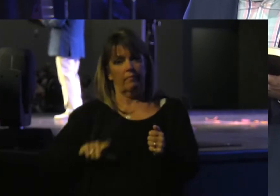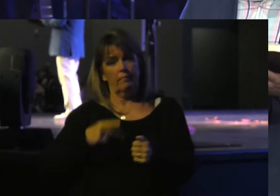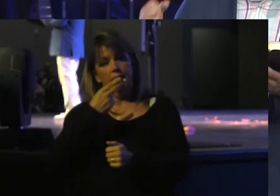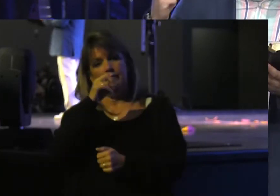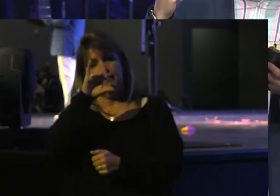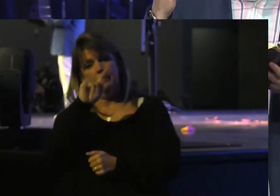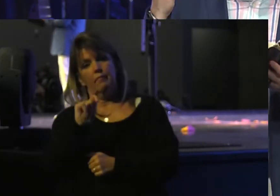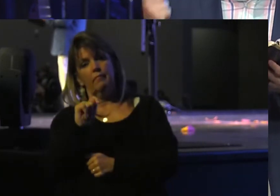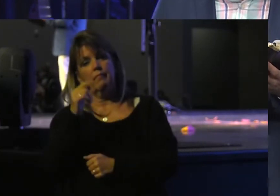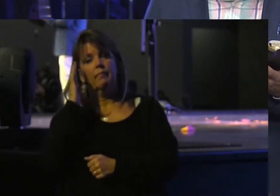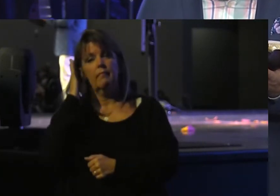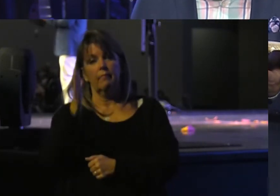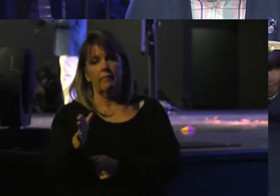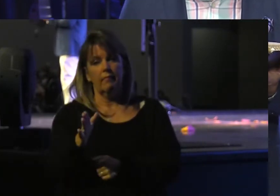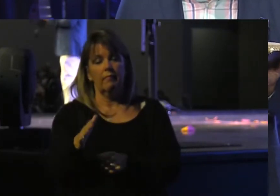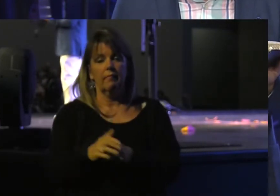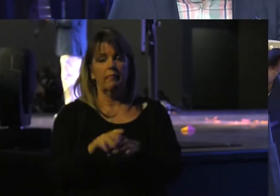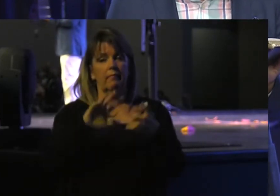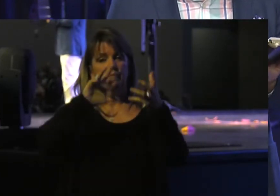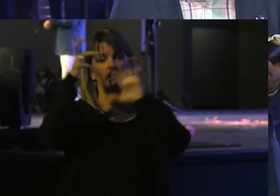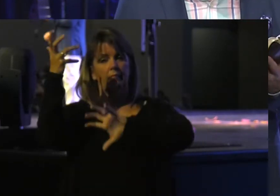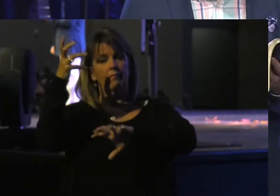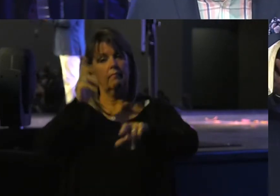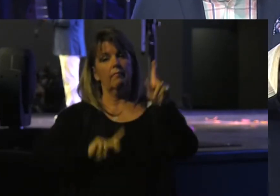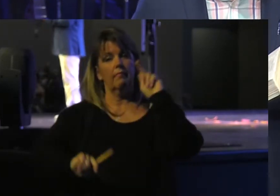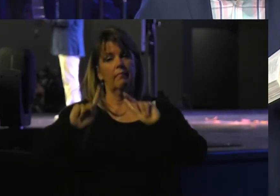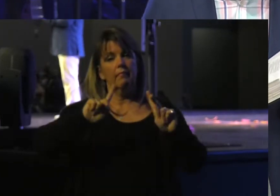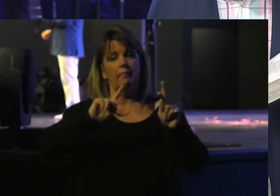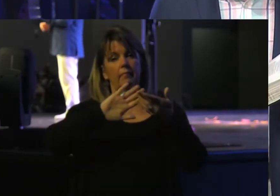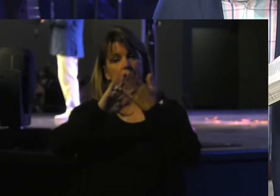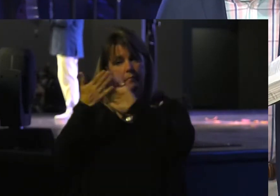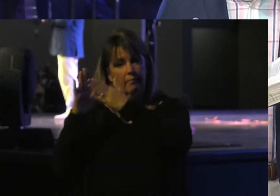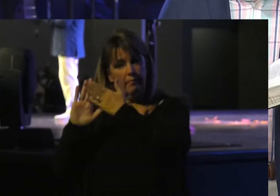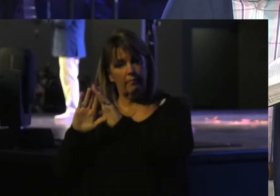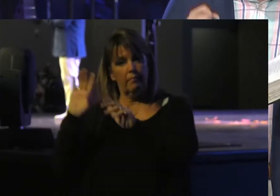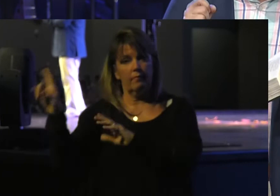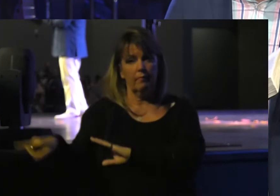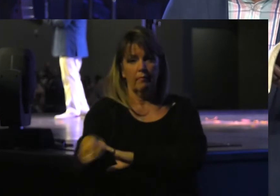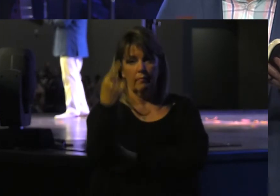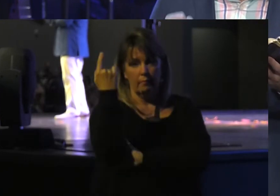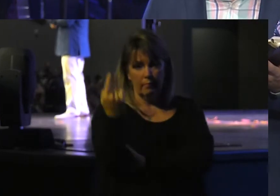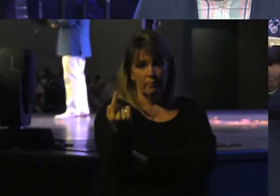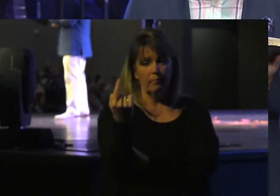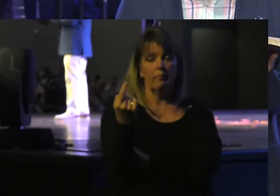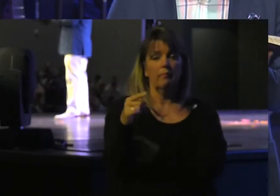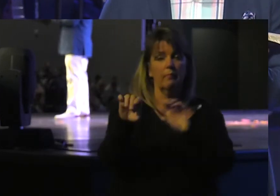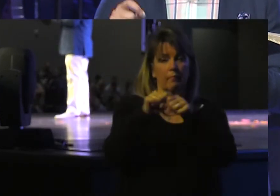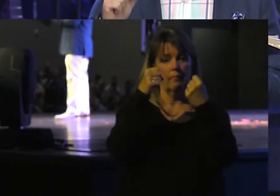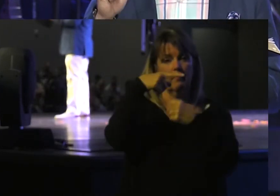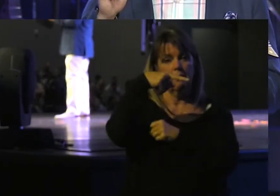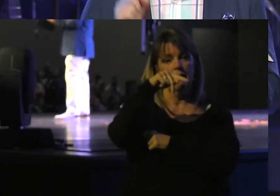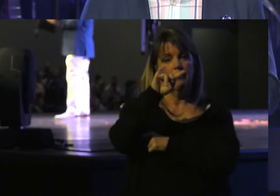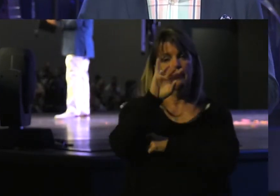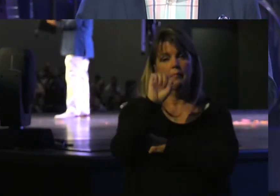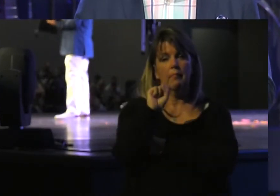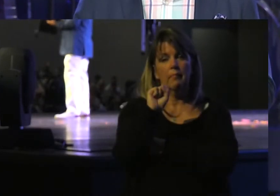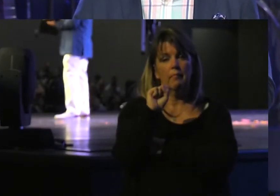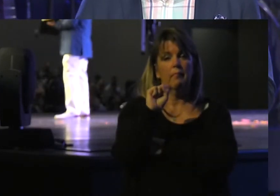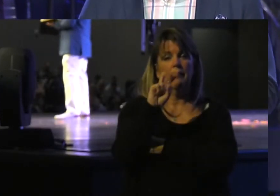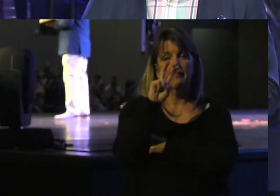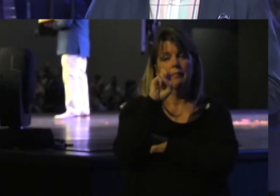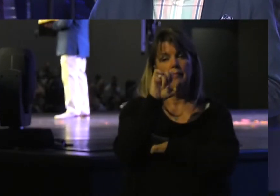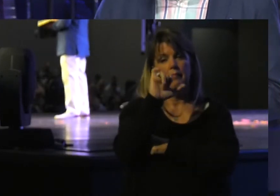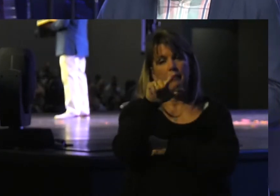So I Will break This people And this City As one Breaks the Potter's Vessel So it Can never